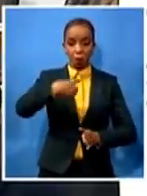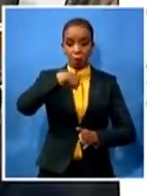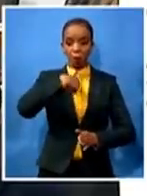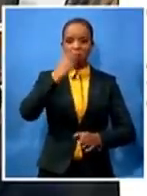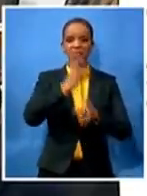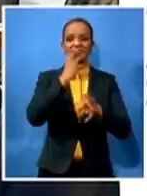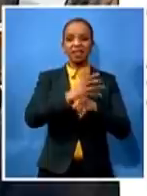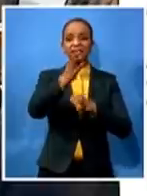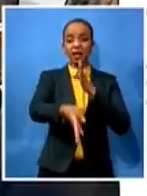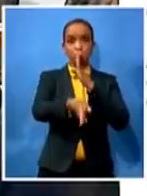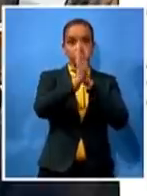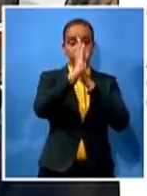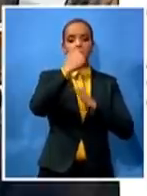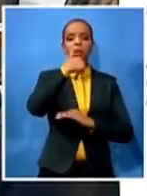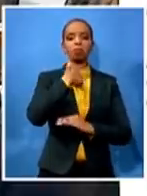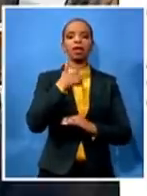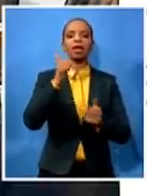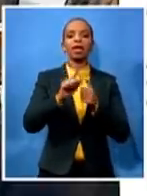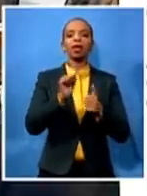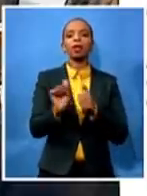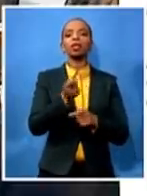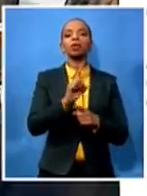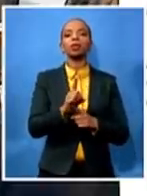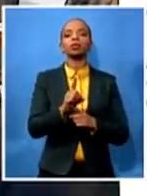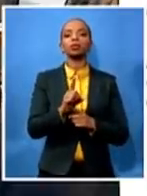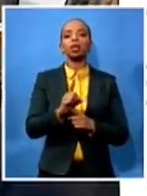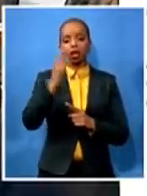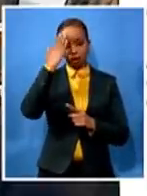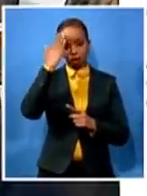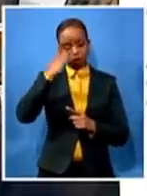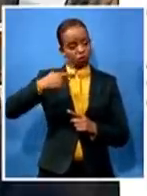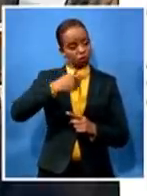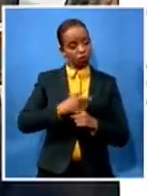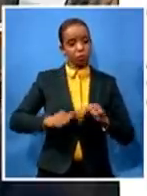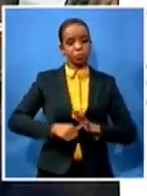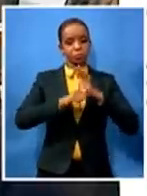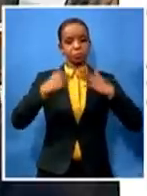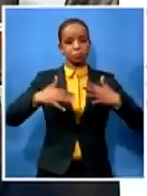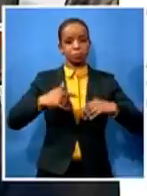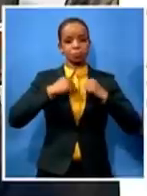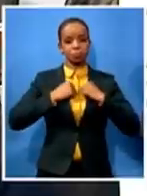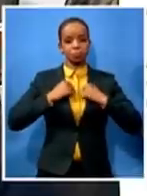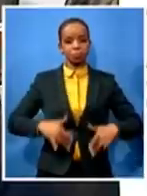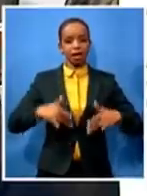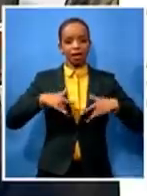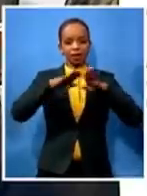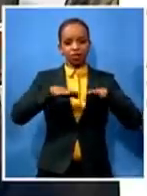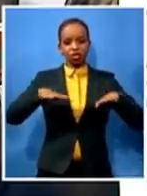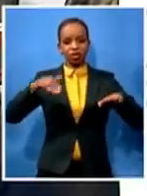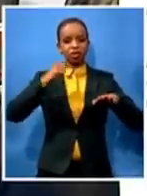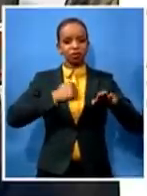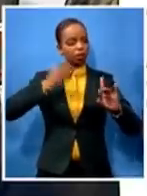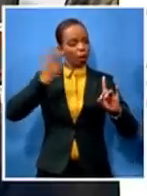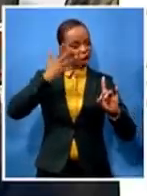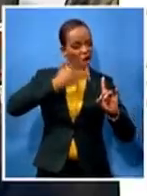those that they know they matter most in my life my children any parent any parent who gets attacked